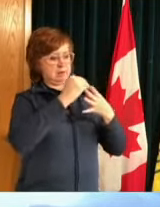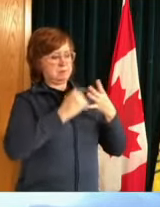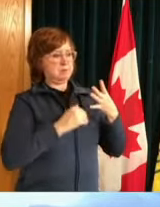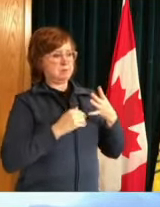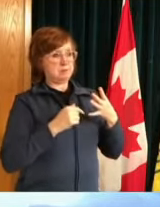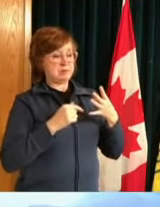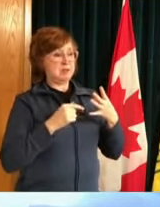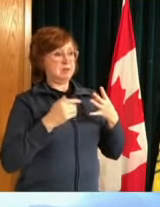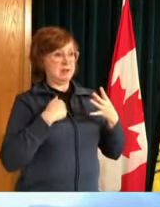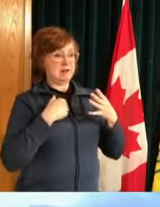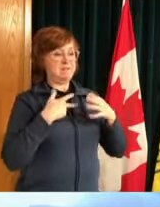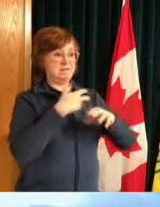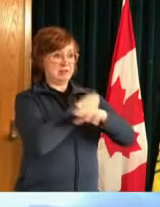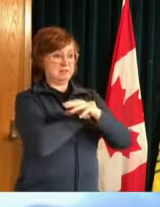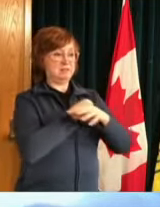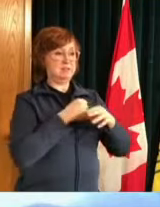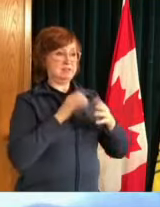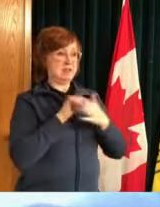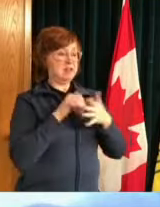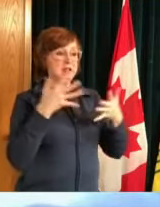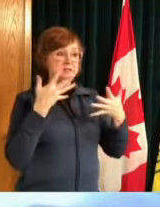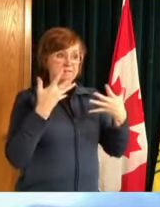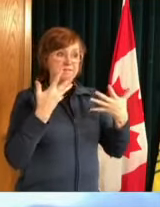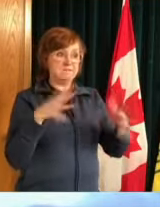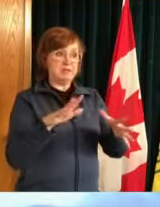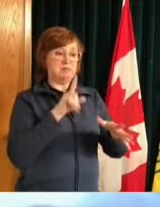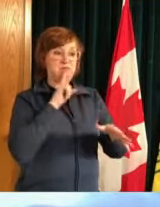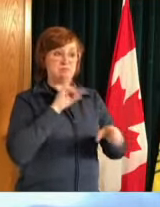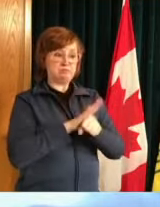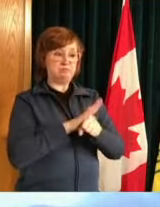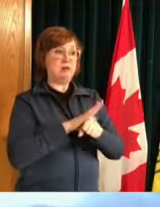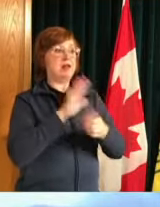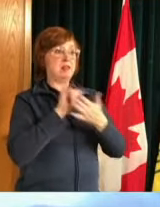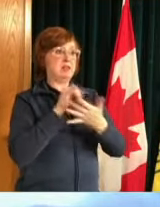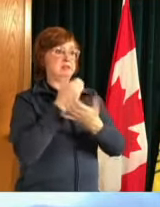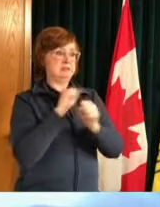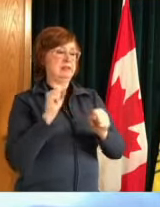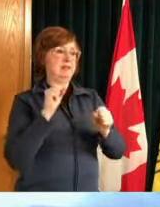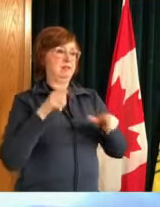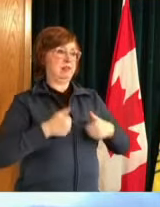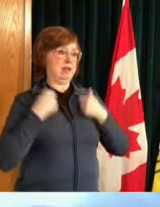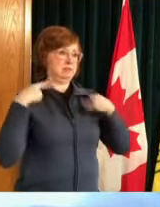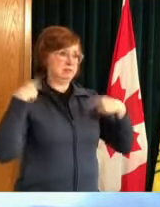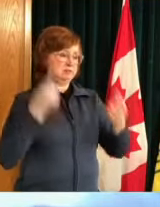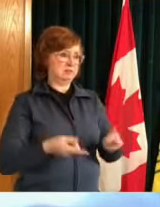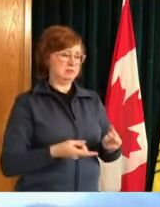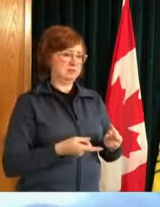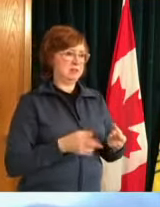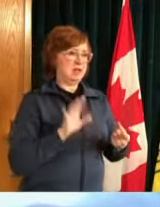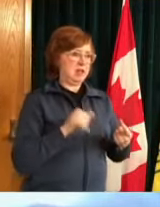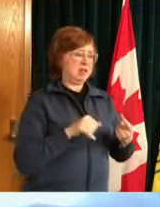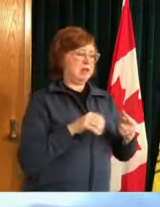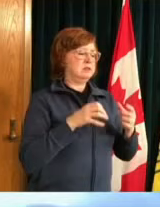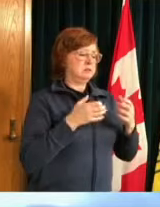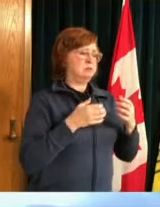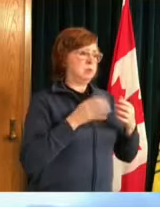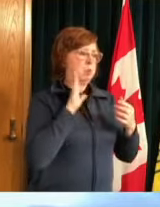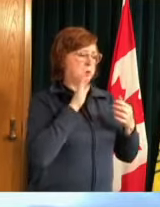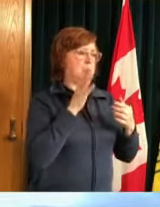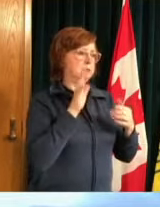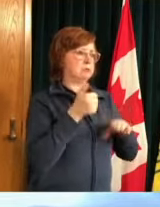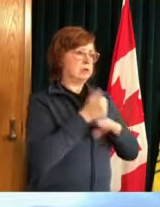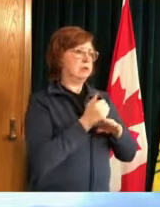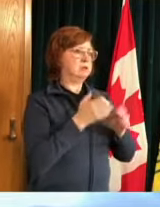that ability to be nimble and pivot to do drive-throughs as vaccine becomes available has been critical in moderating